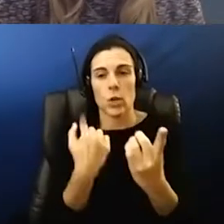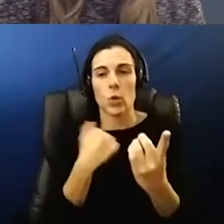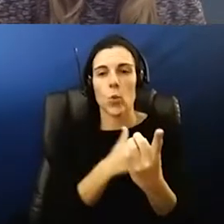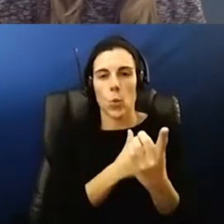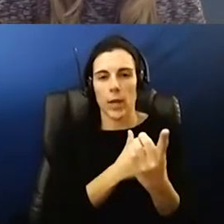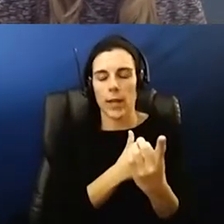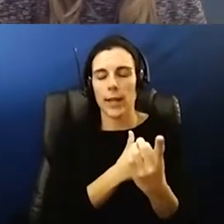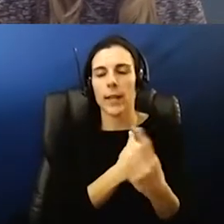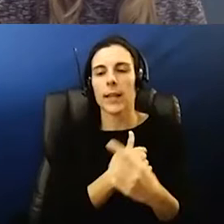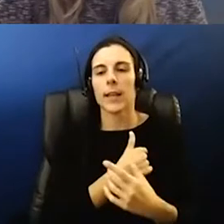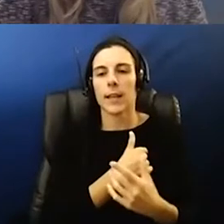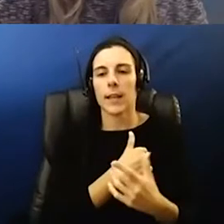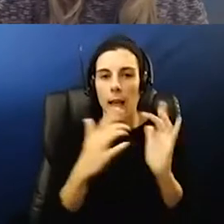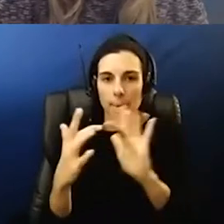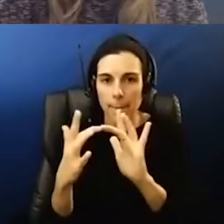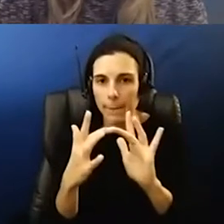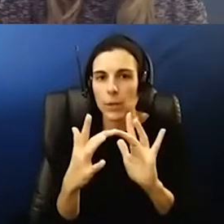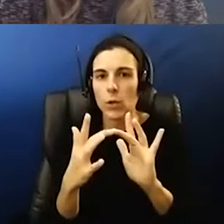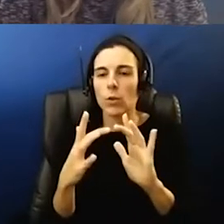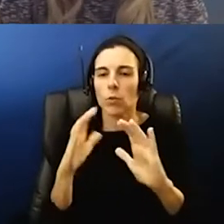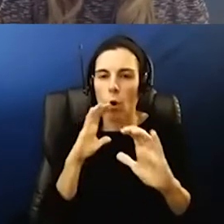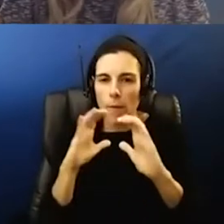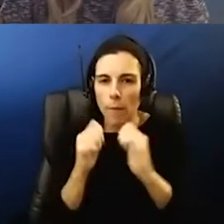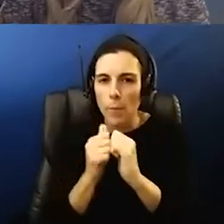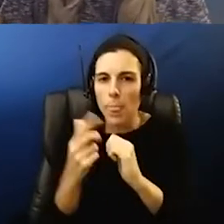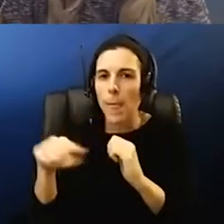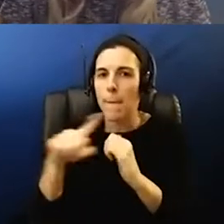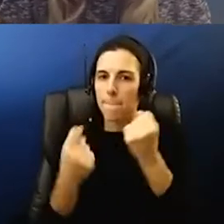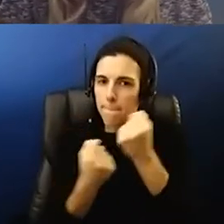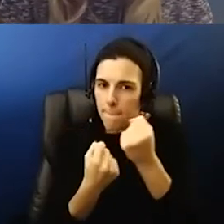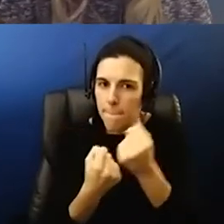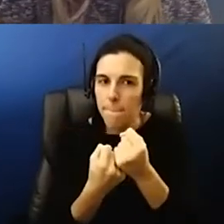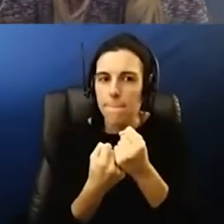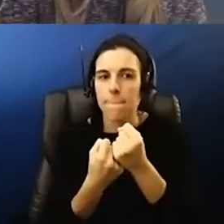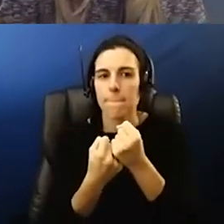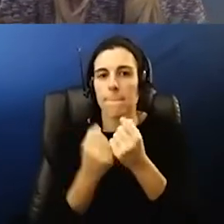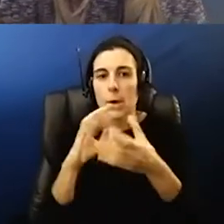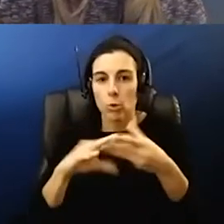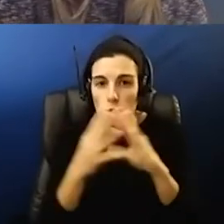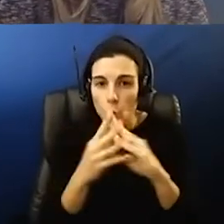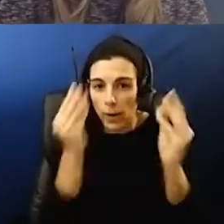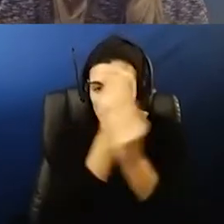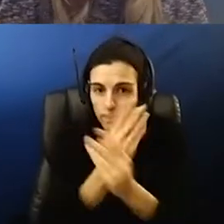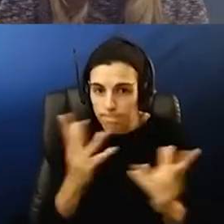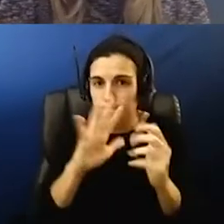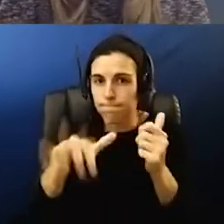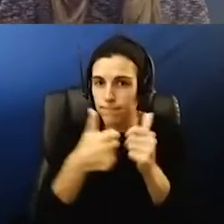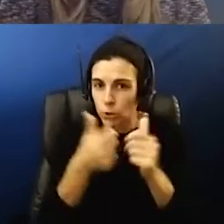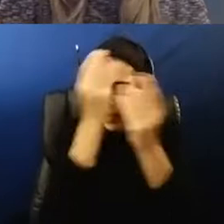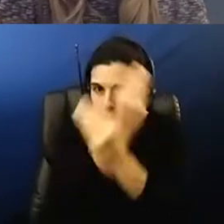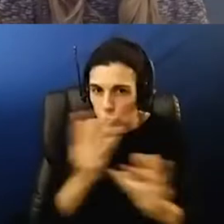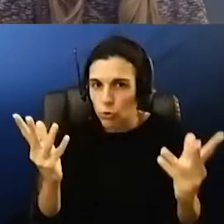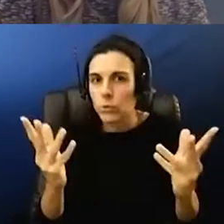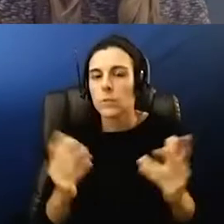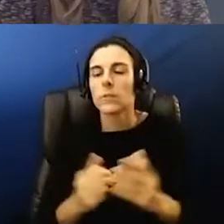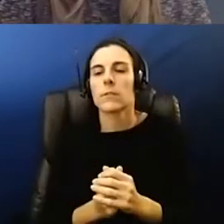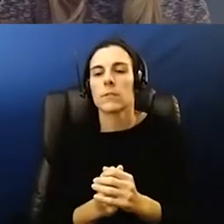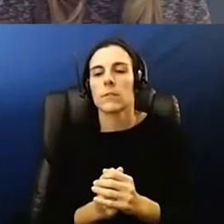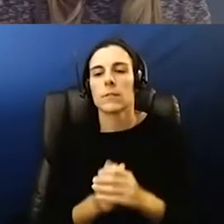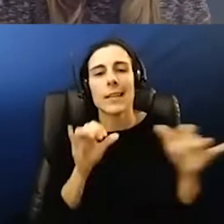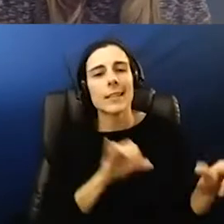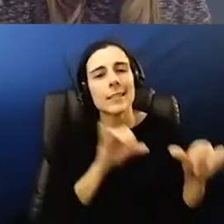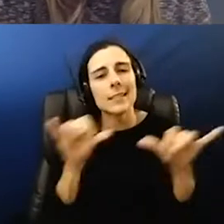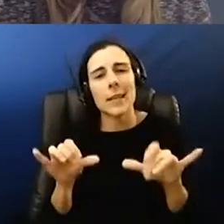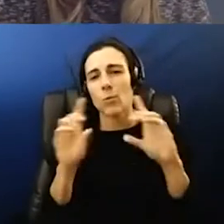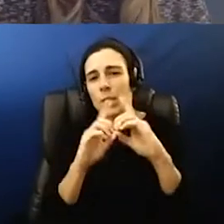been you know in touch and and uh and advocating and sharing our story and sharing challenges of schools but and so have uh districts